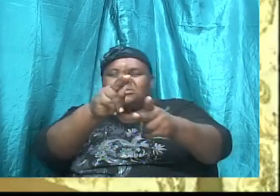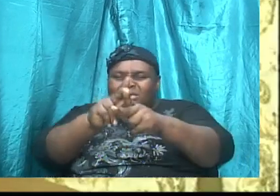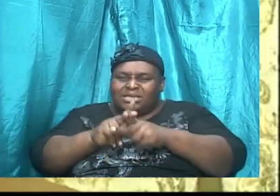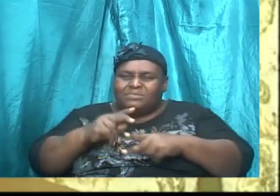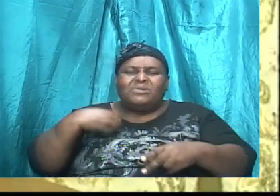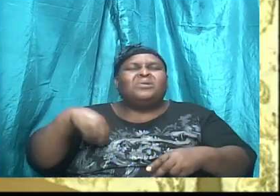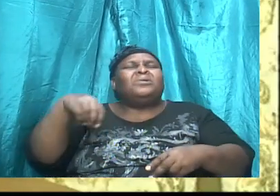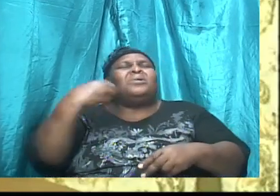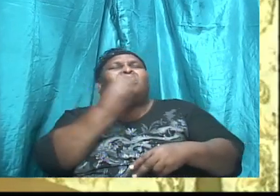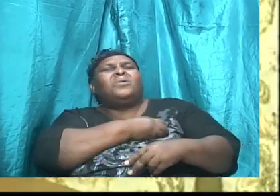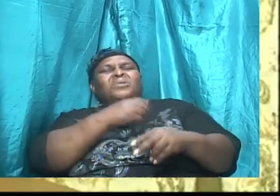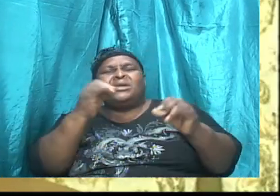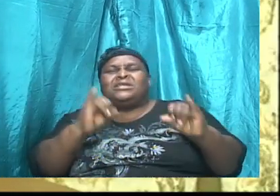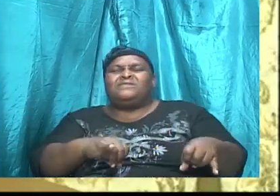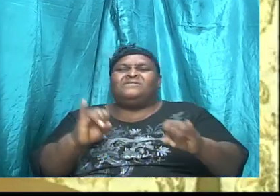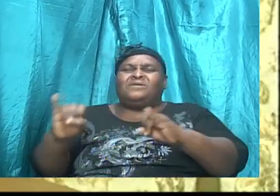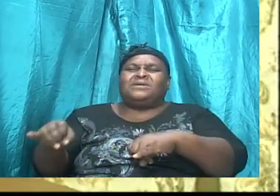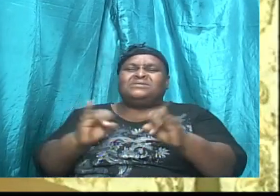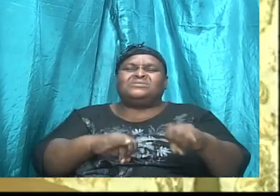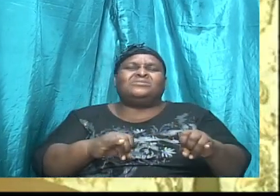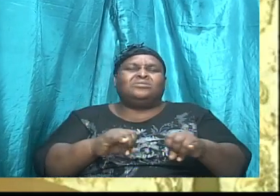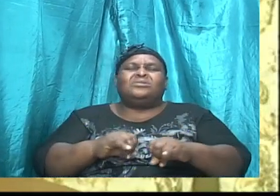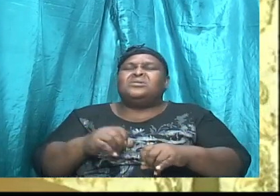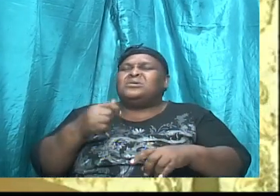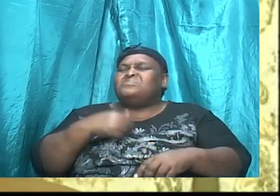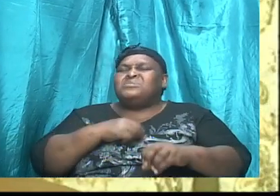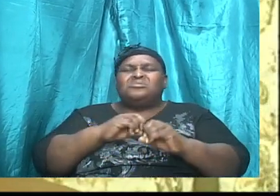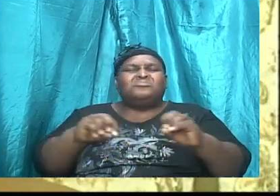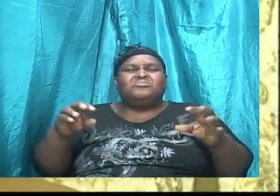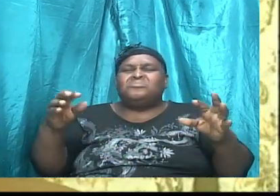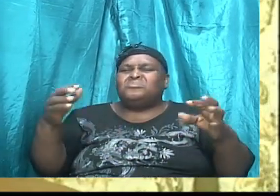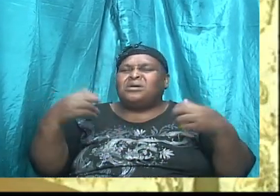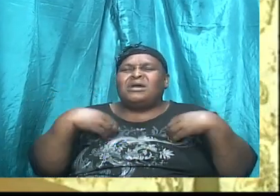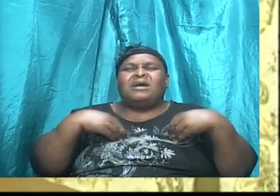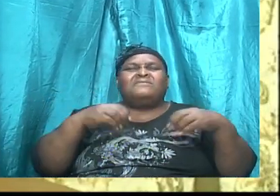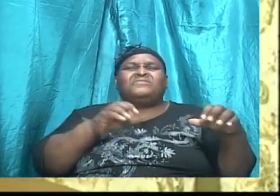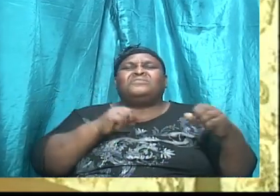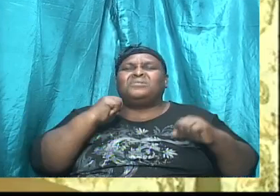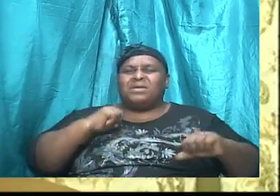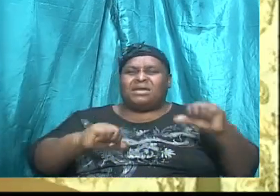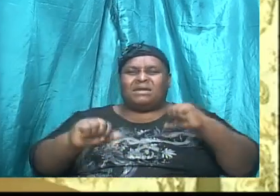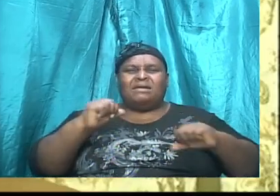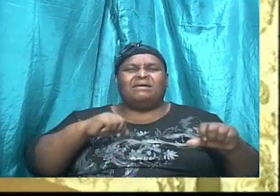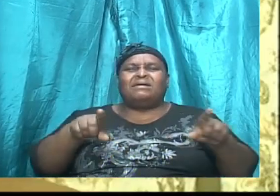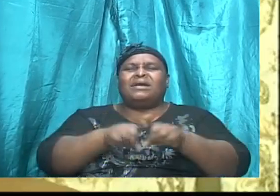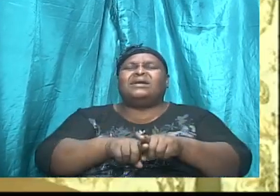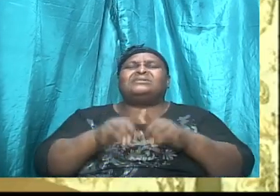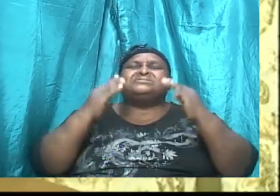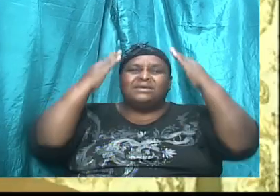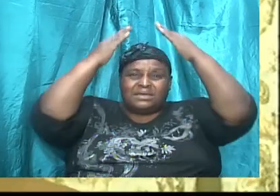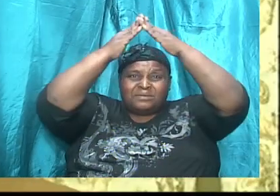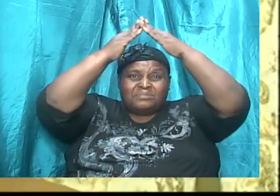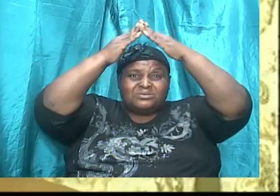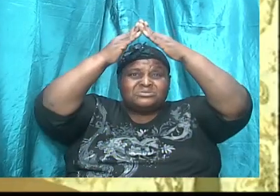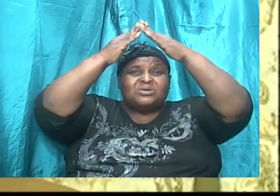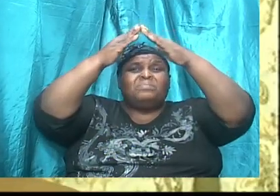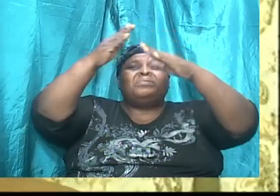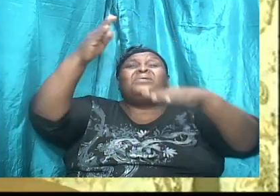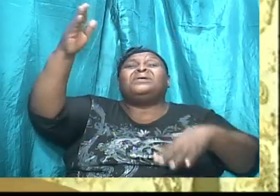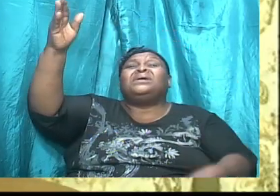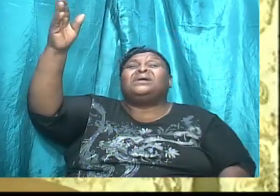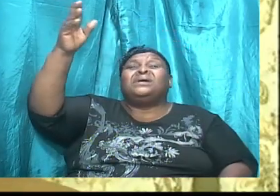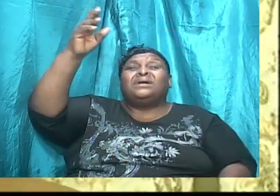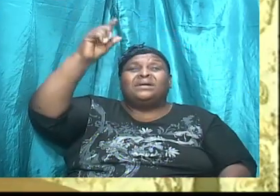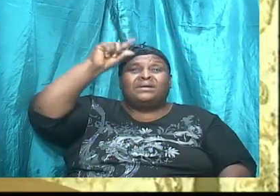I don't have to act like Pastor Daly. Right? Because that is how Pastor Daly is. But Christ is